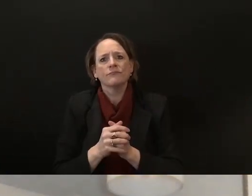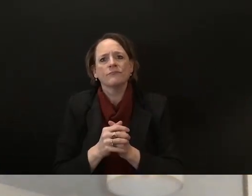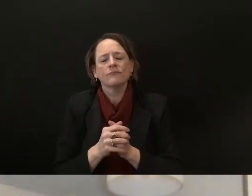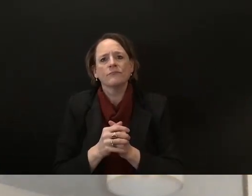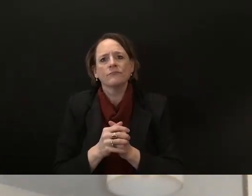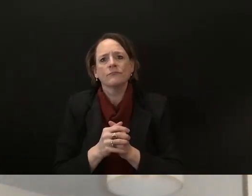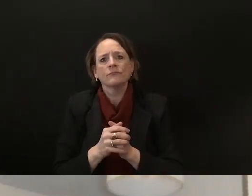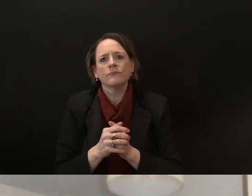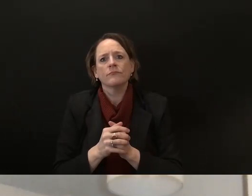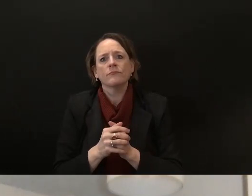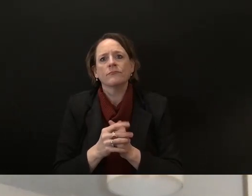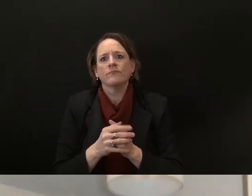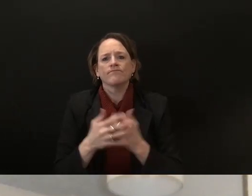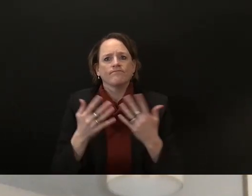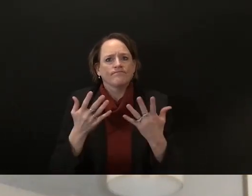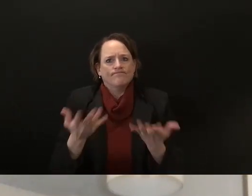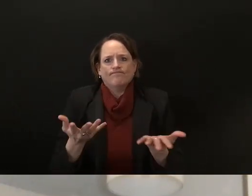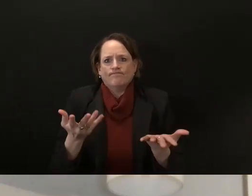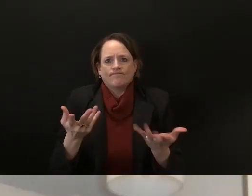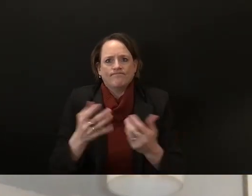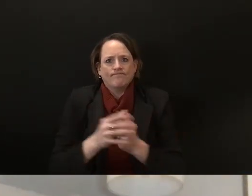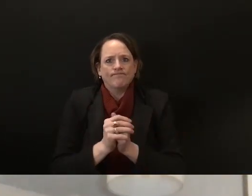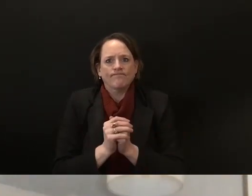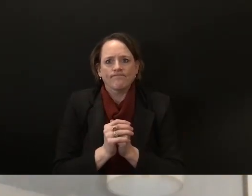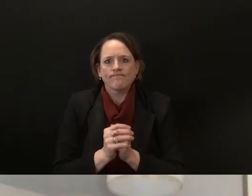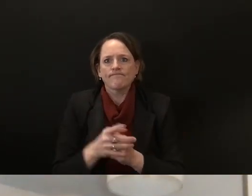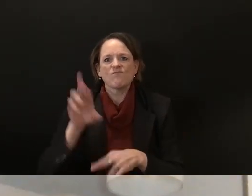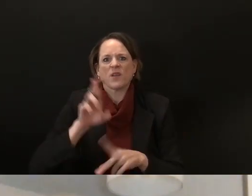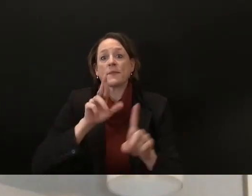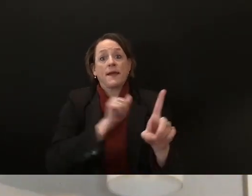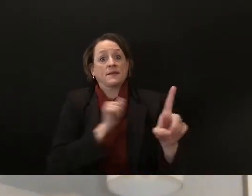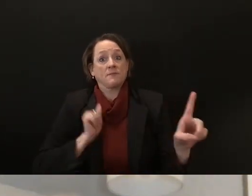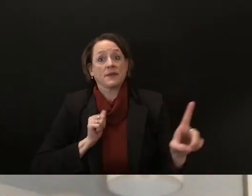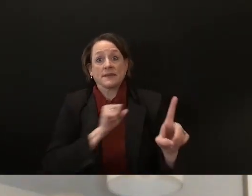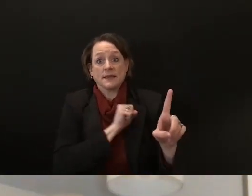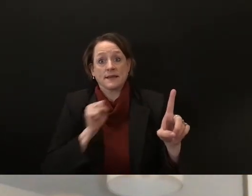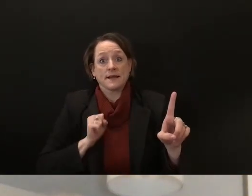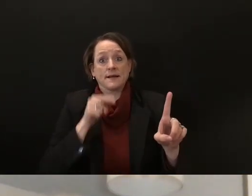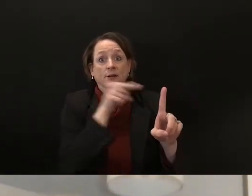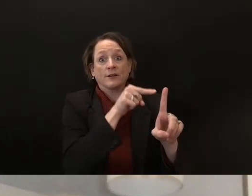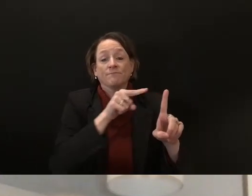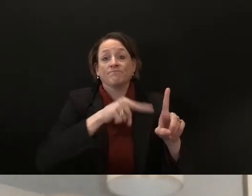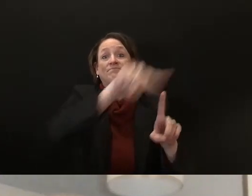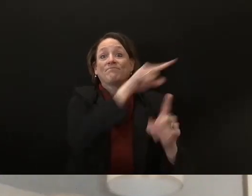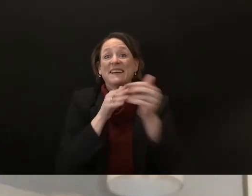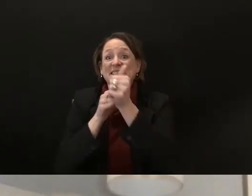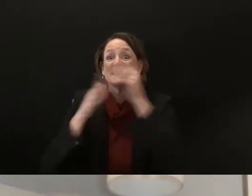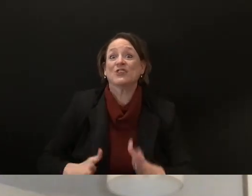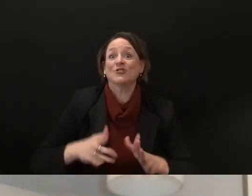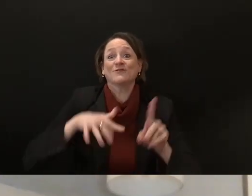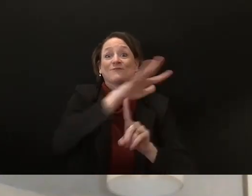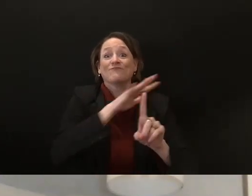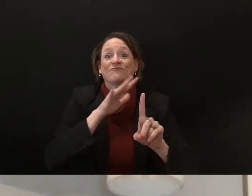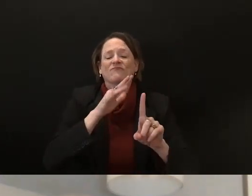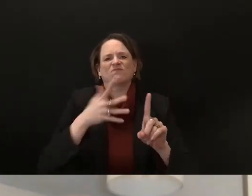charge of the uh republican assembly and senate right now we now find ourselves talking about a